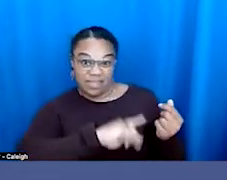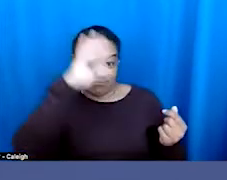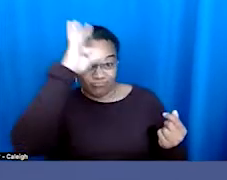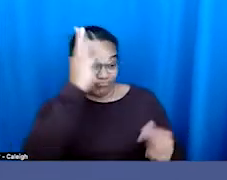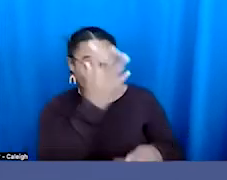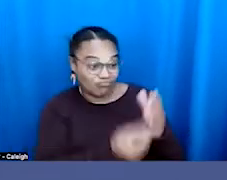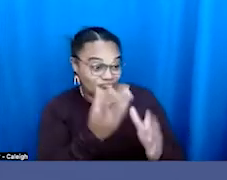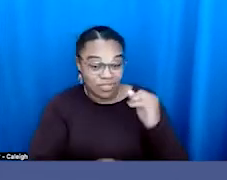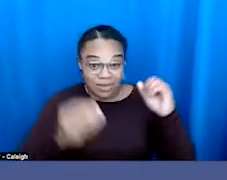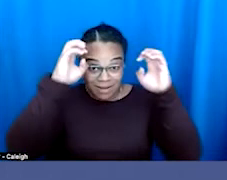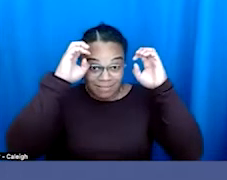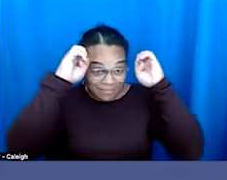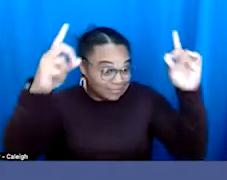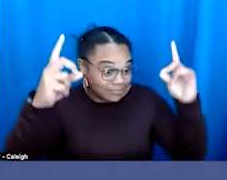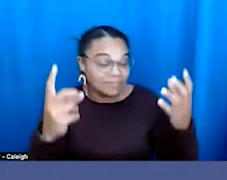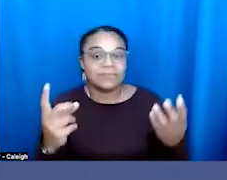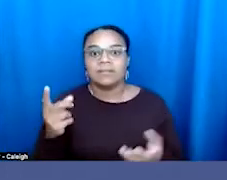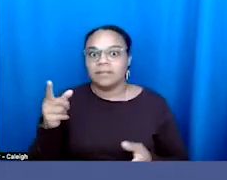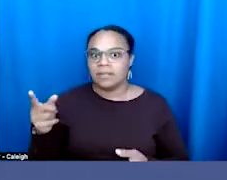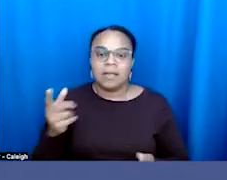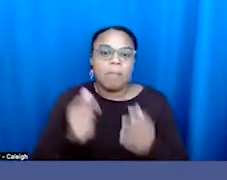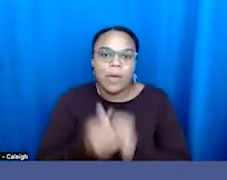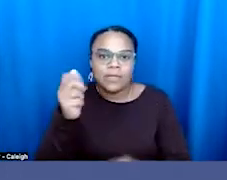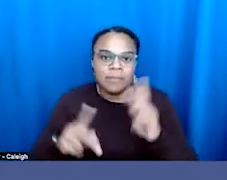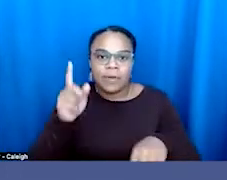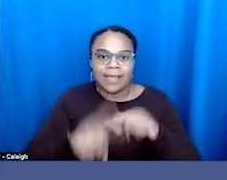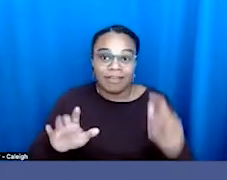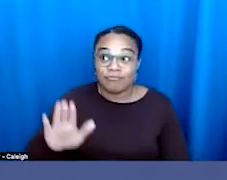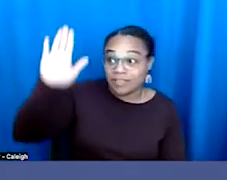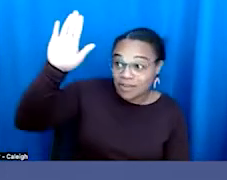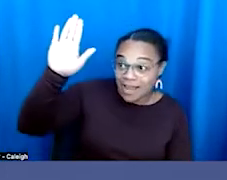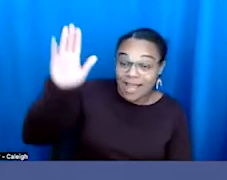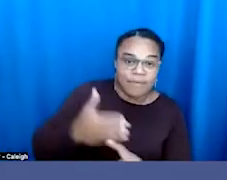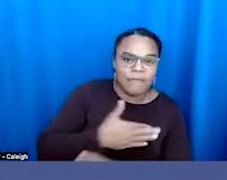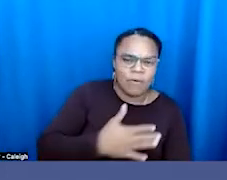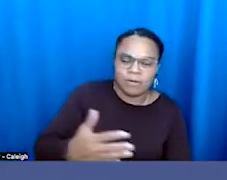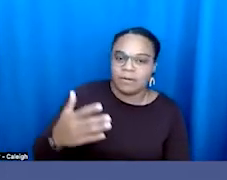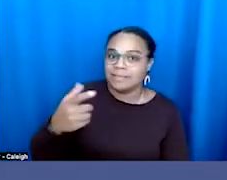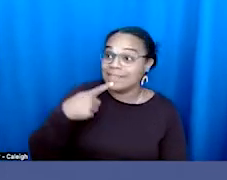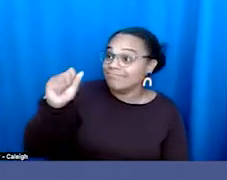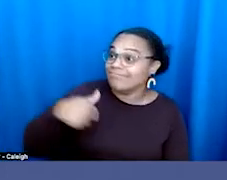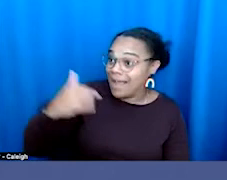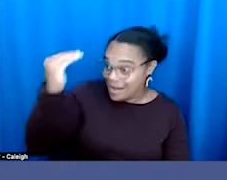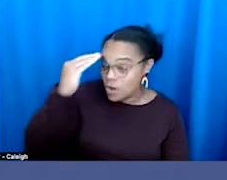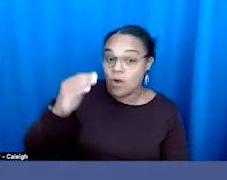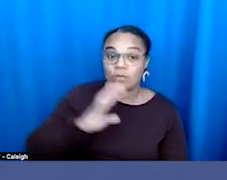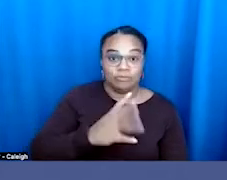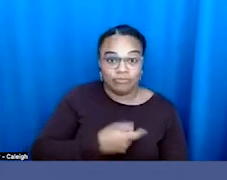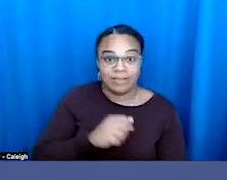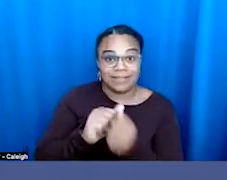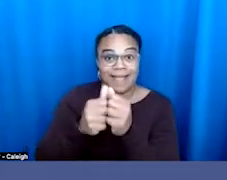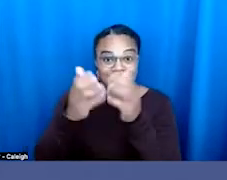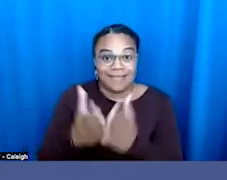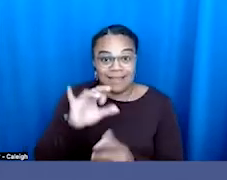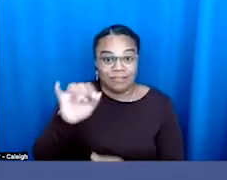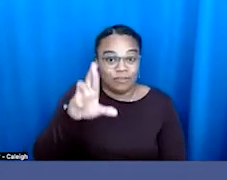know, most people couldn't raise their hand and say, yes, I know a trans athlete in junior high school. It's